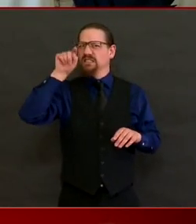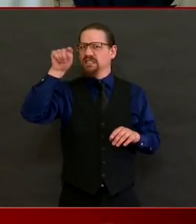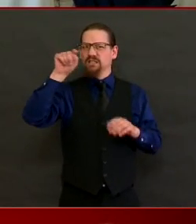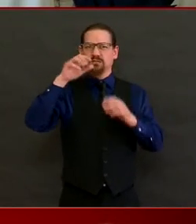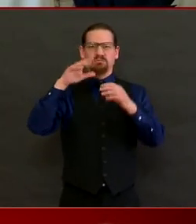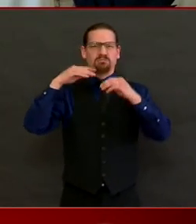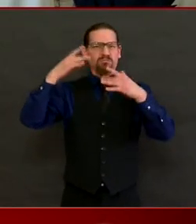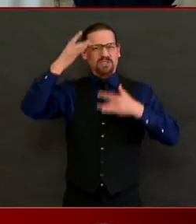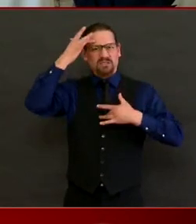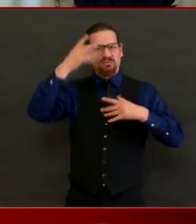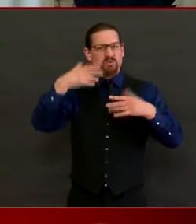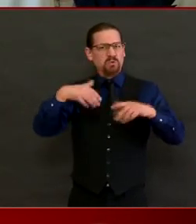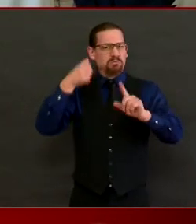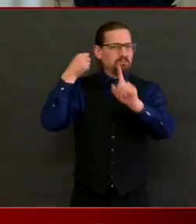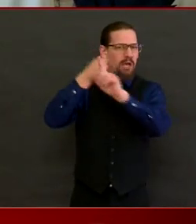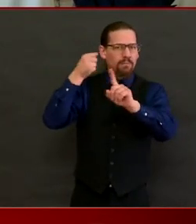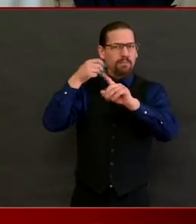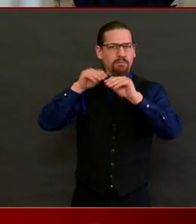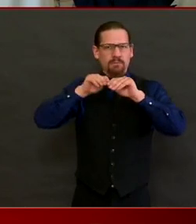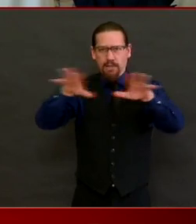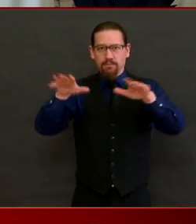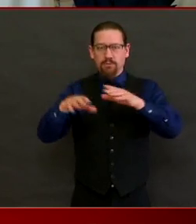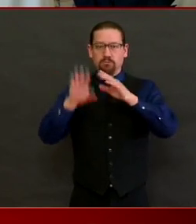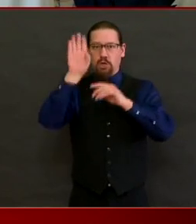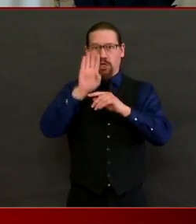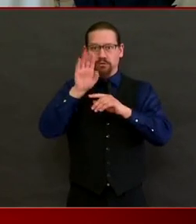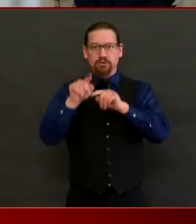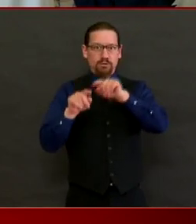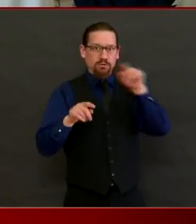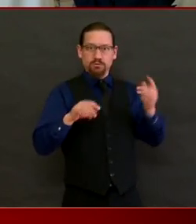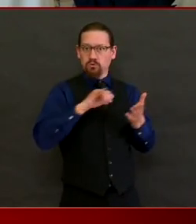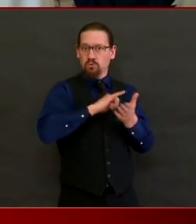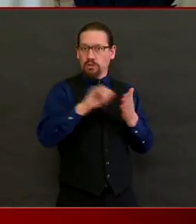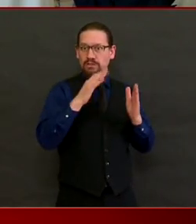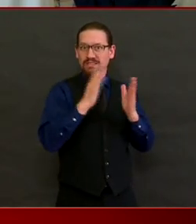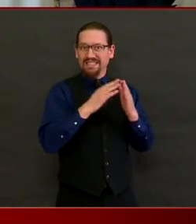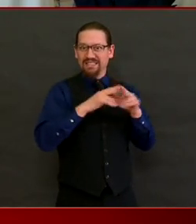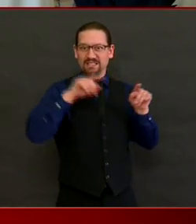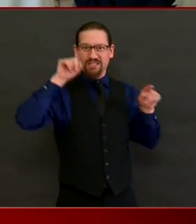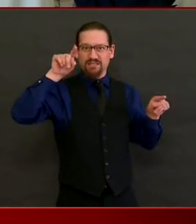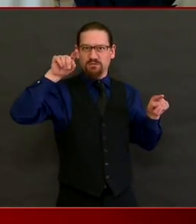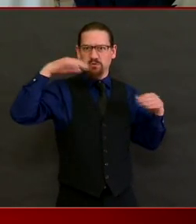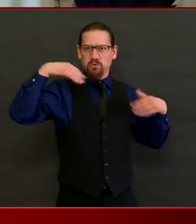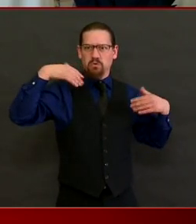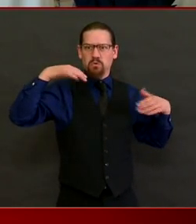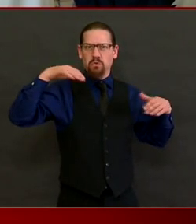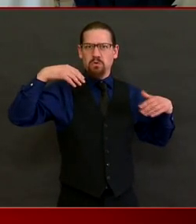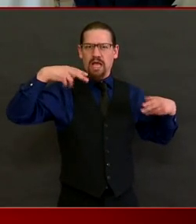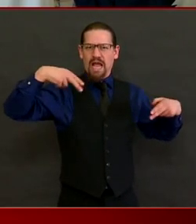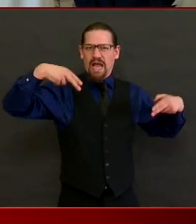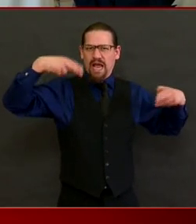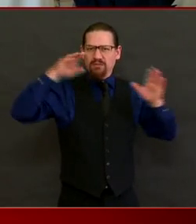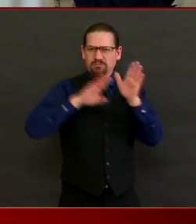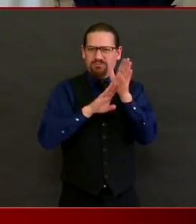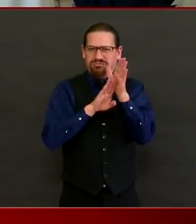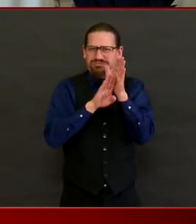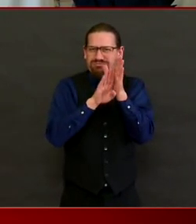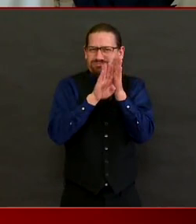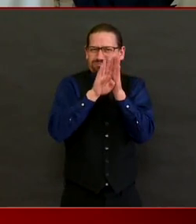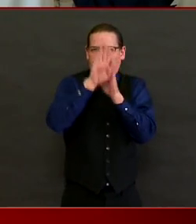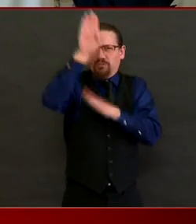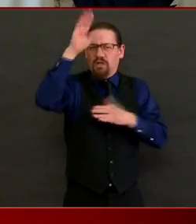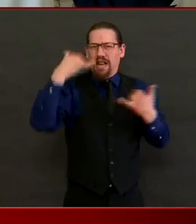climbing. Our peak is a few weeks away. They're closer to it. So it's not at all a